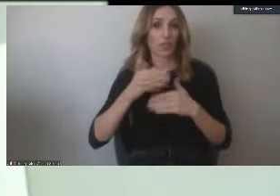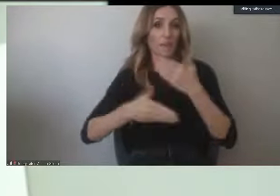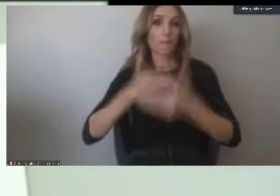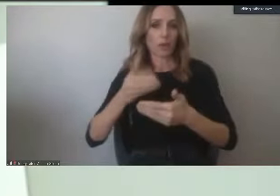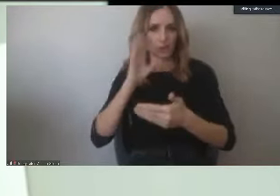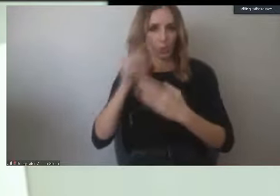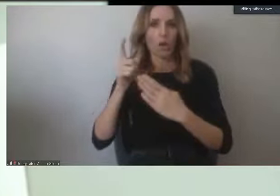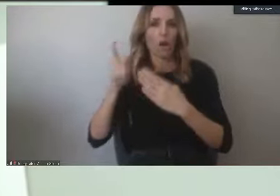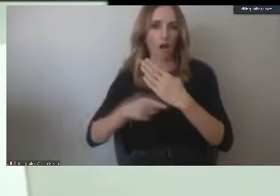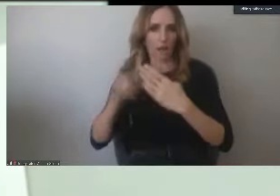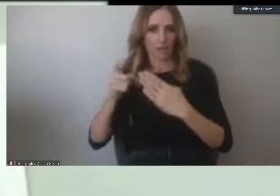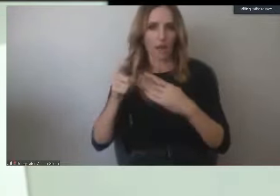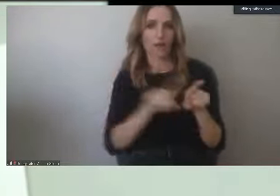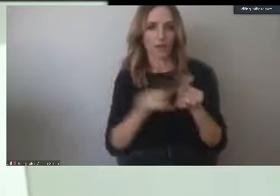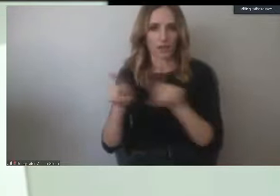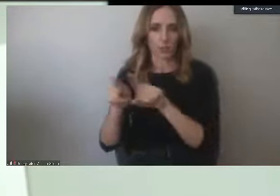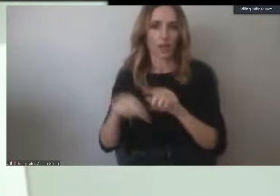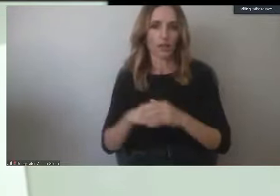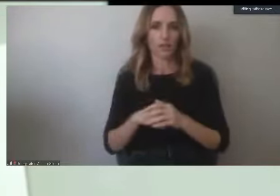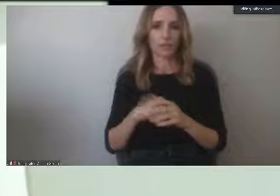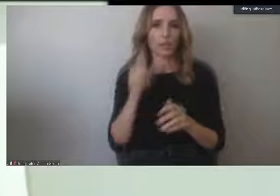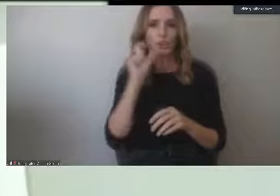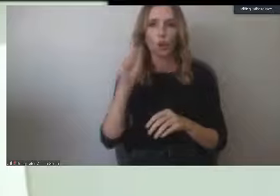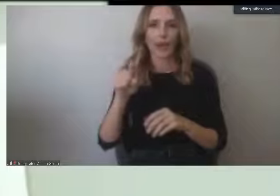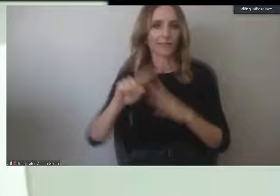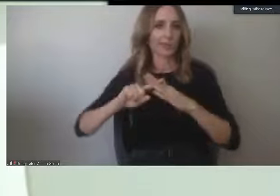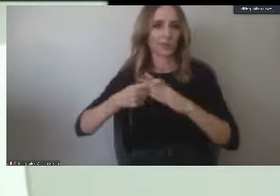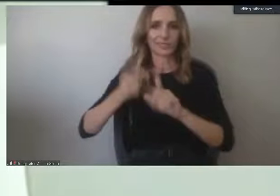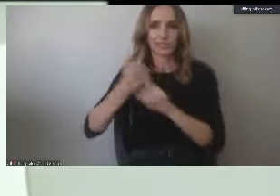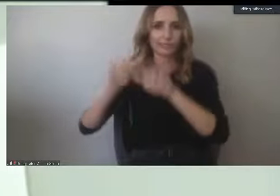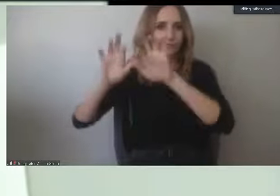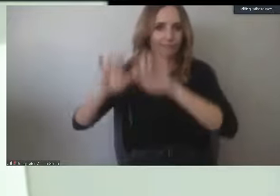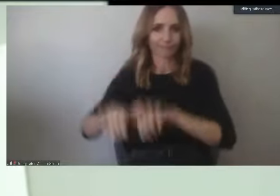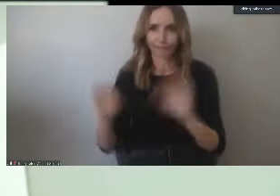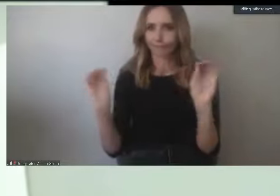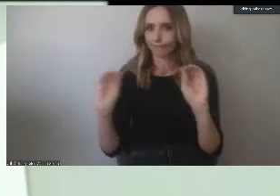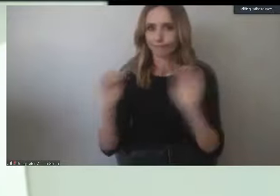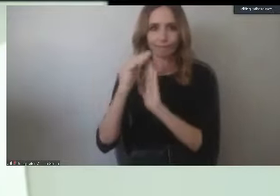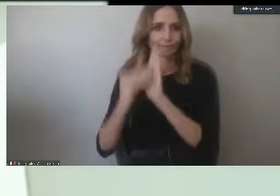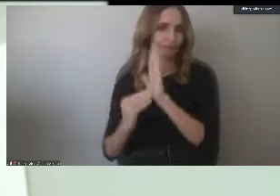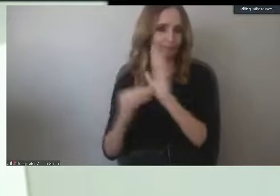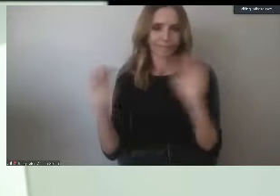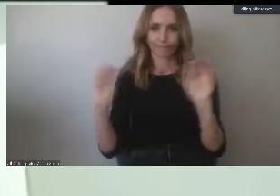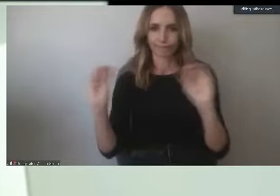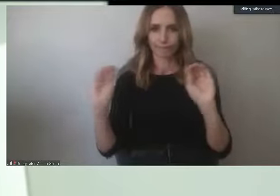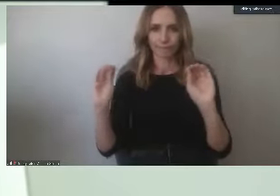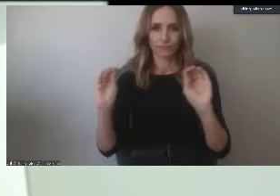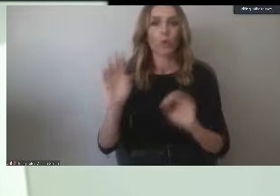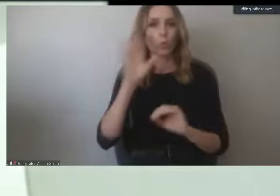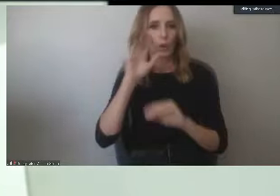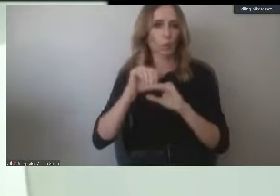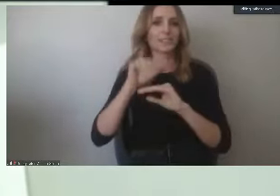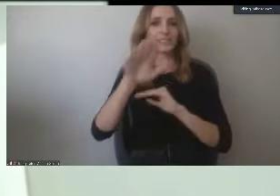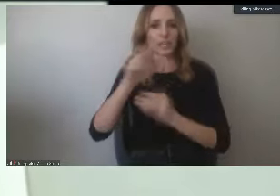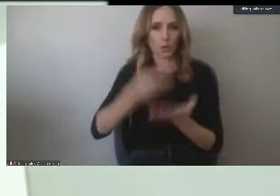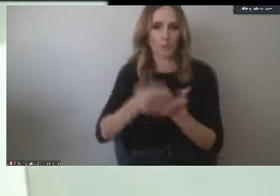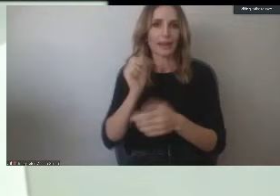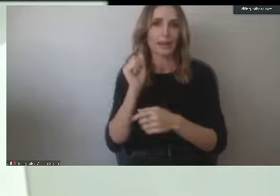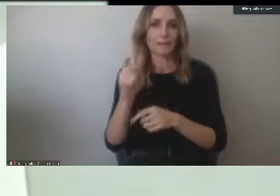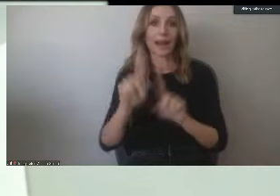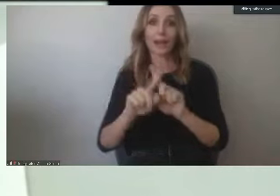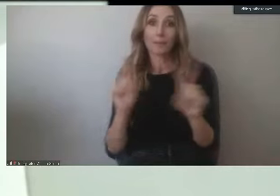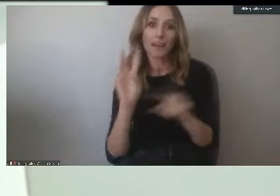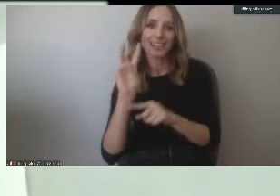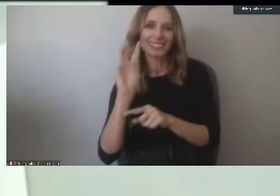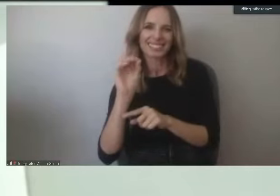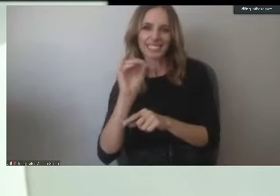is automatic automated as well. You will not have to initiate anything. We will just simply send you that refund through our refund